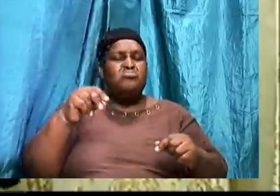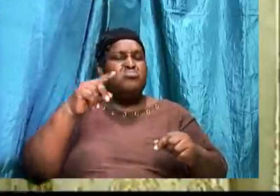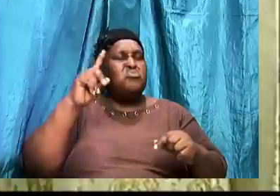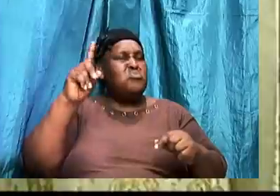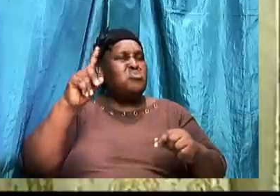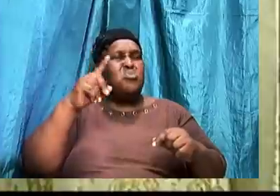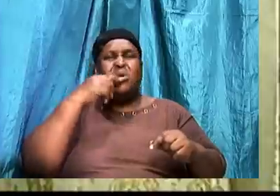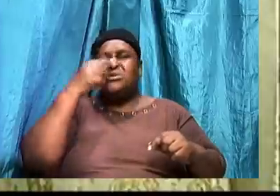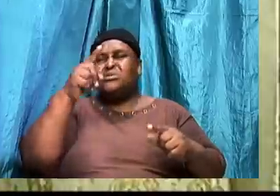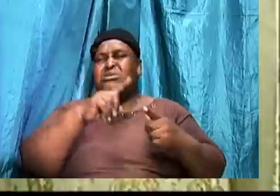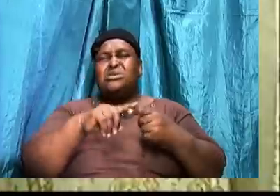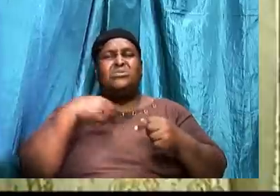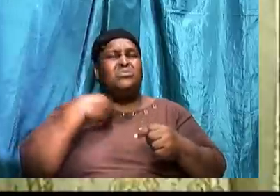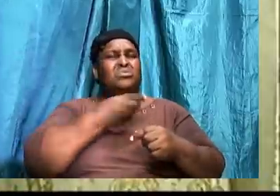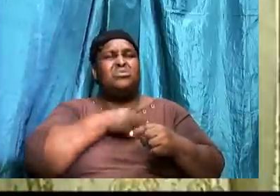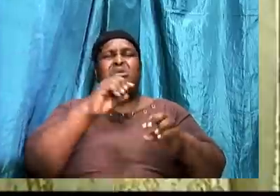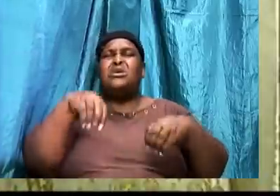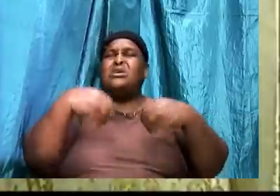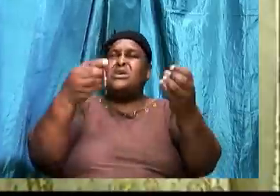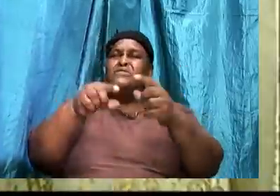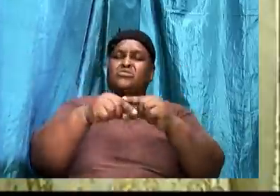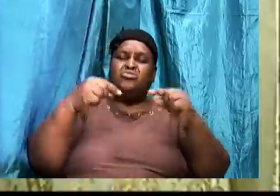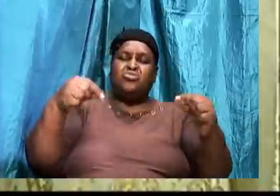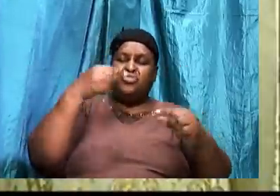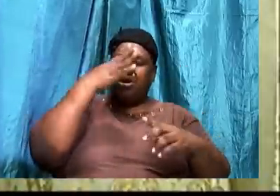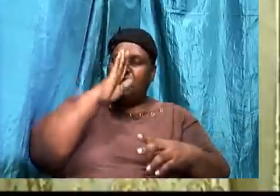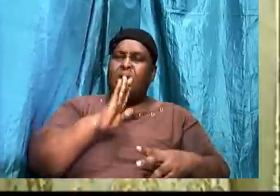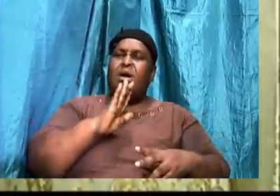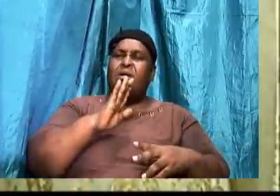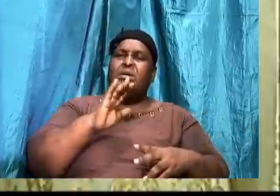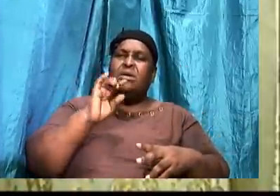Give to this great God. And this is all.